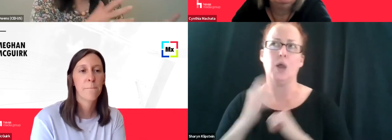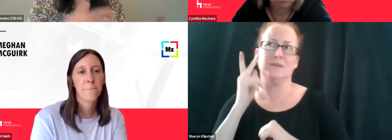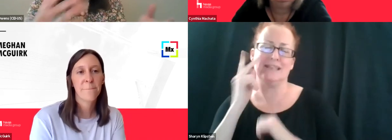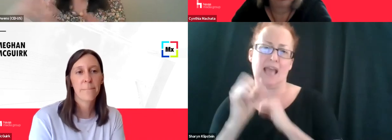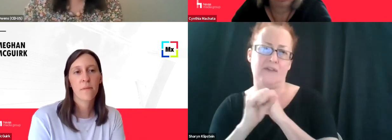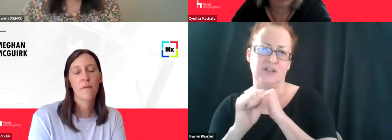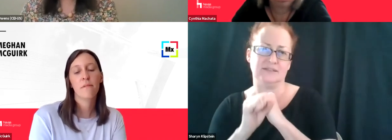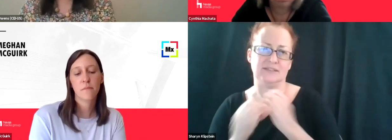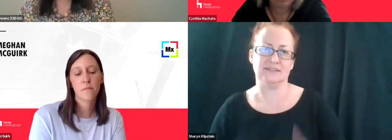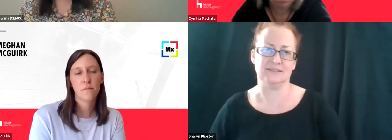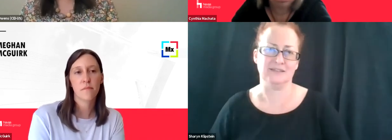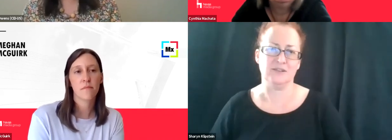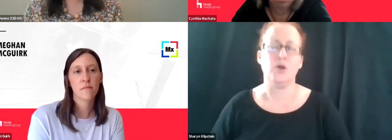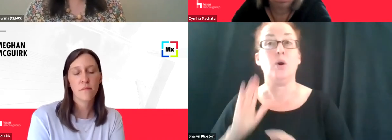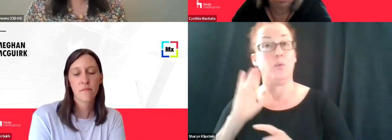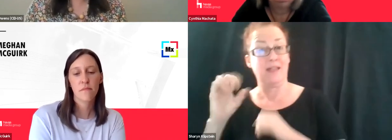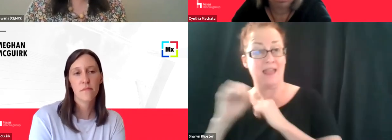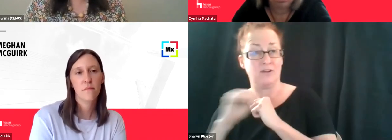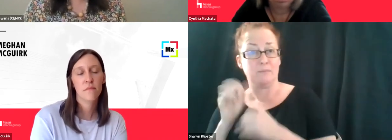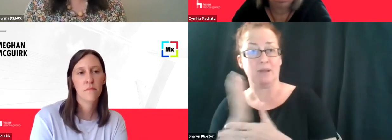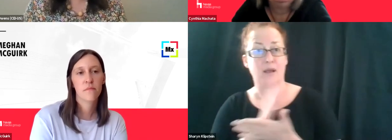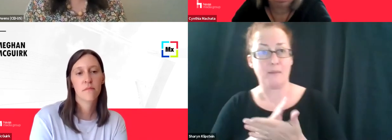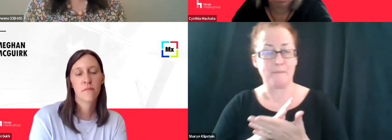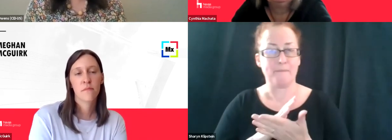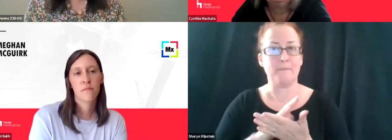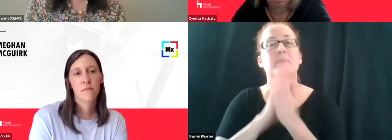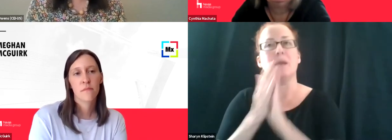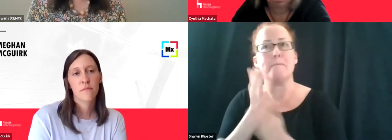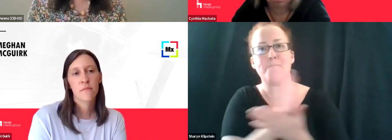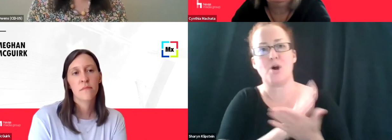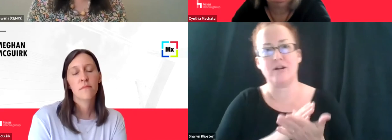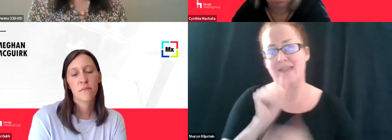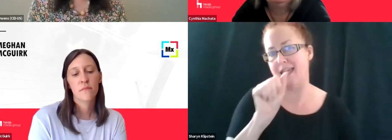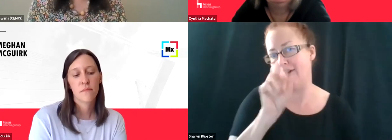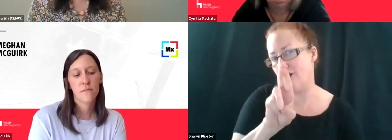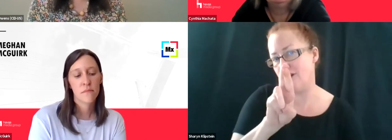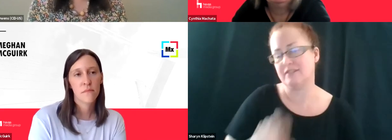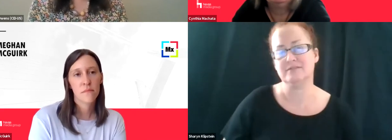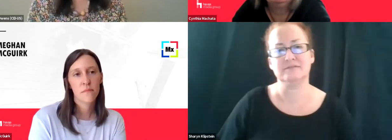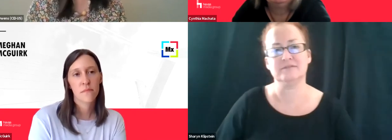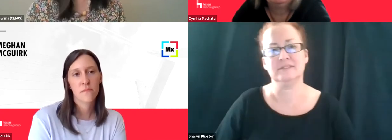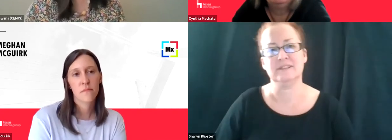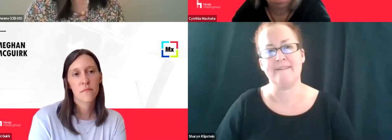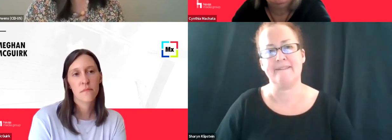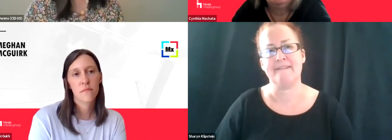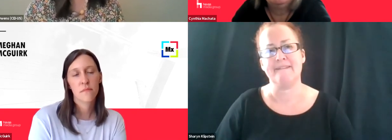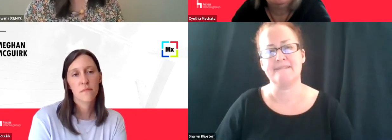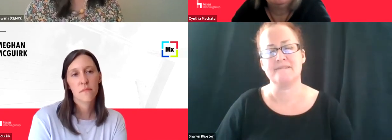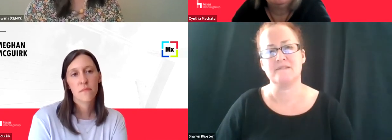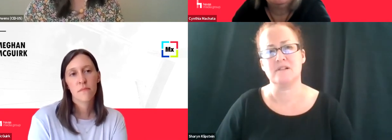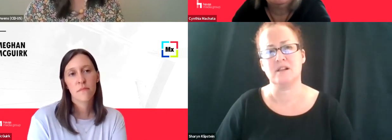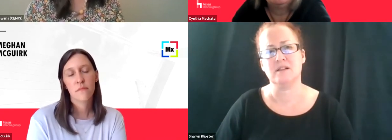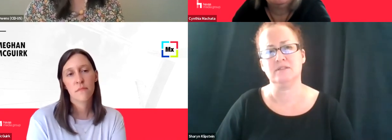or if advertising will have a role in, in AR. Um, I don't know now if there's